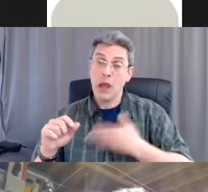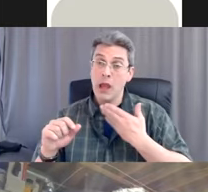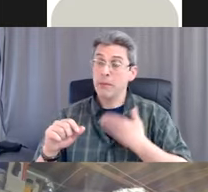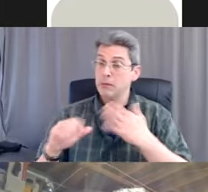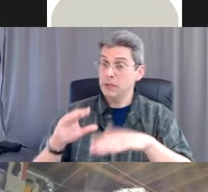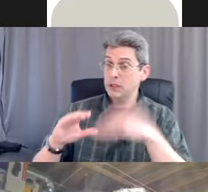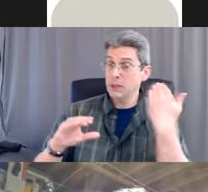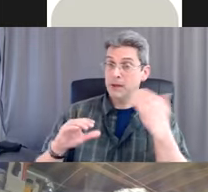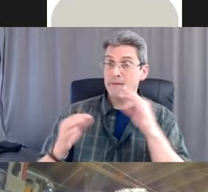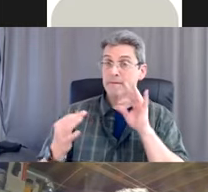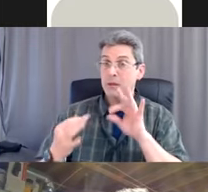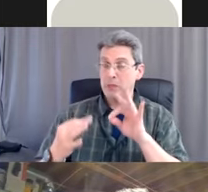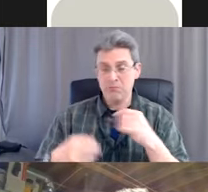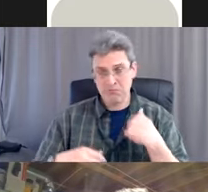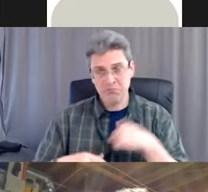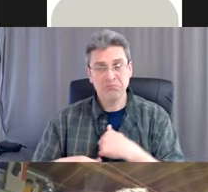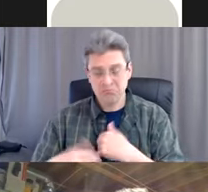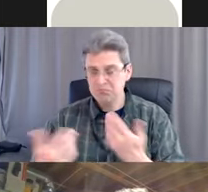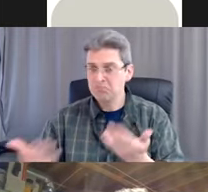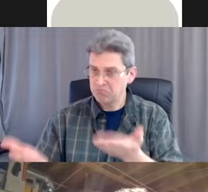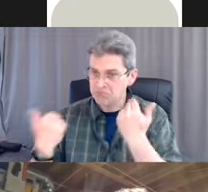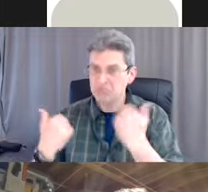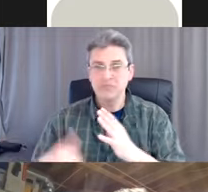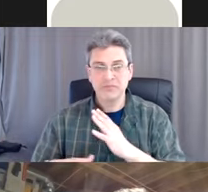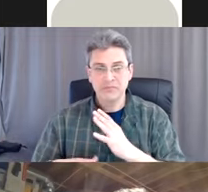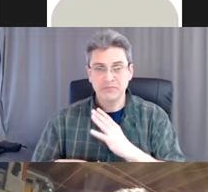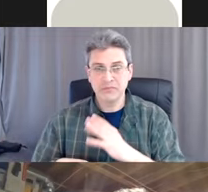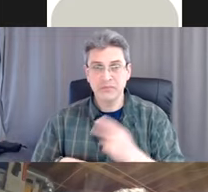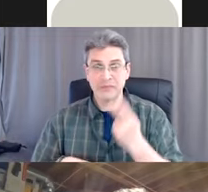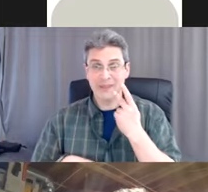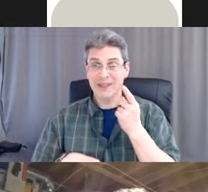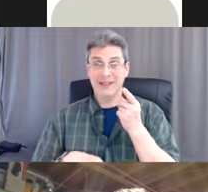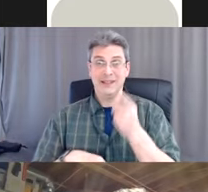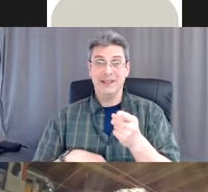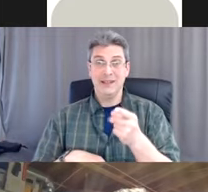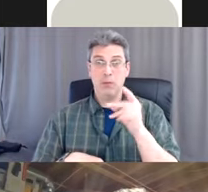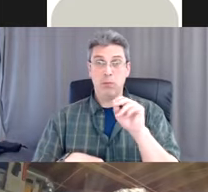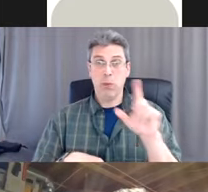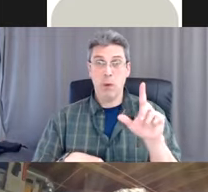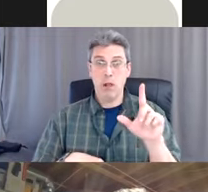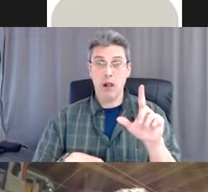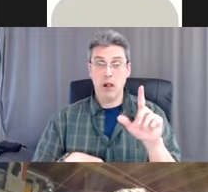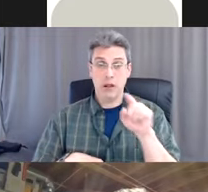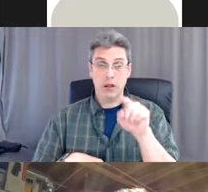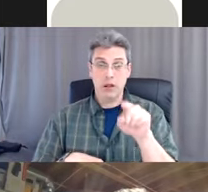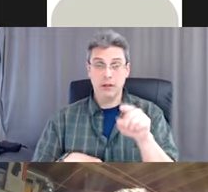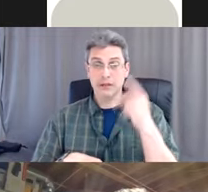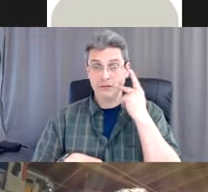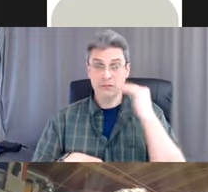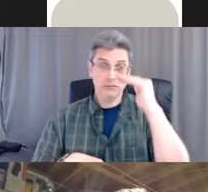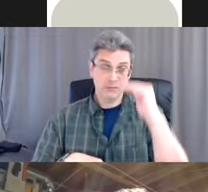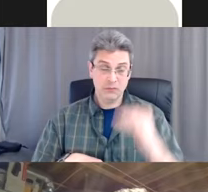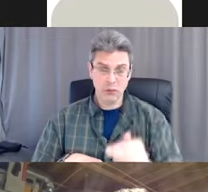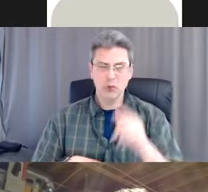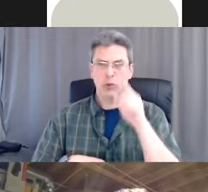we would really appreciate it. So this first poll is going to appear on your screen and you can select your